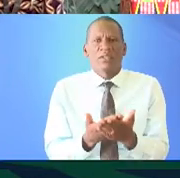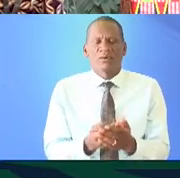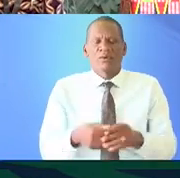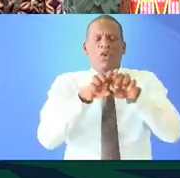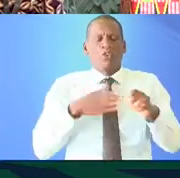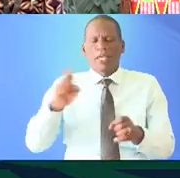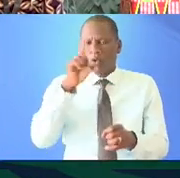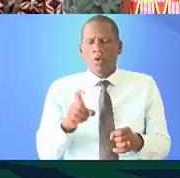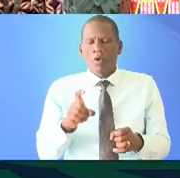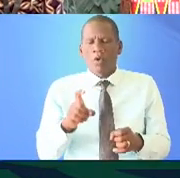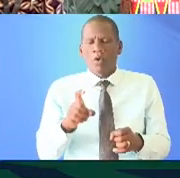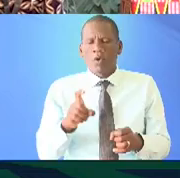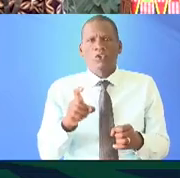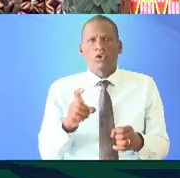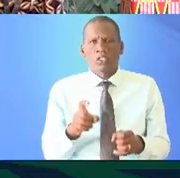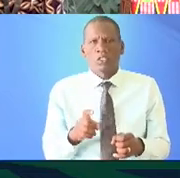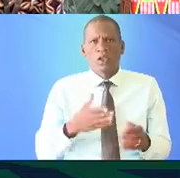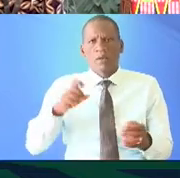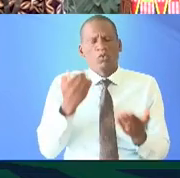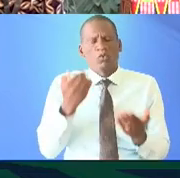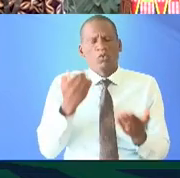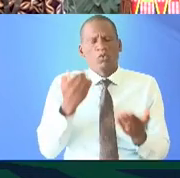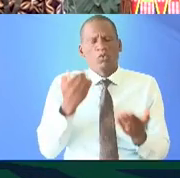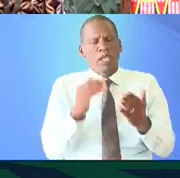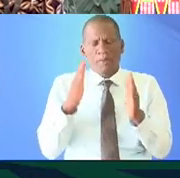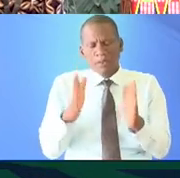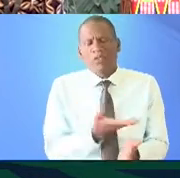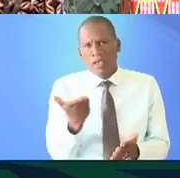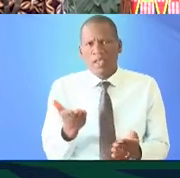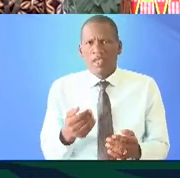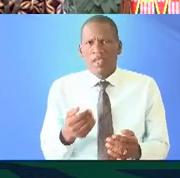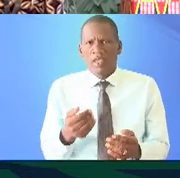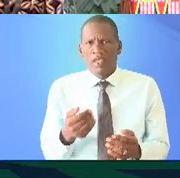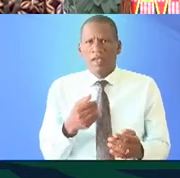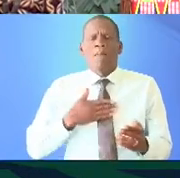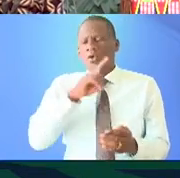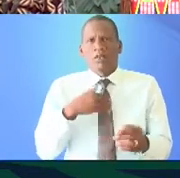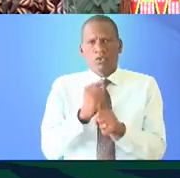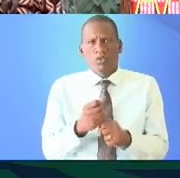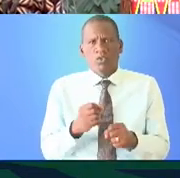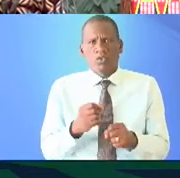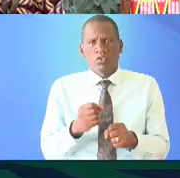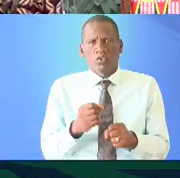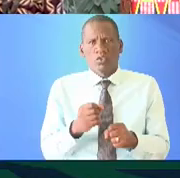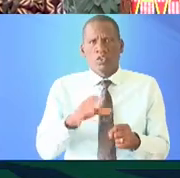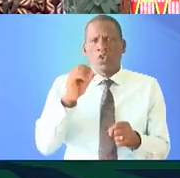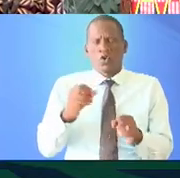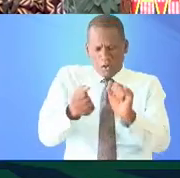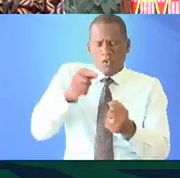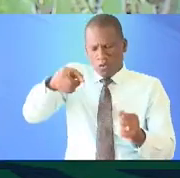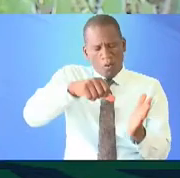my question goes to any one of you and it has to do with the commodification